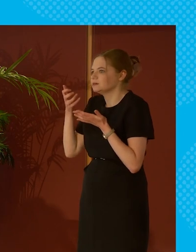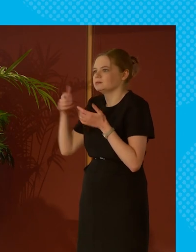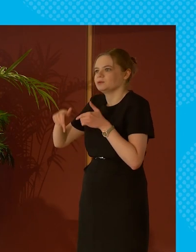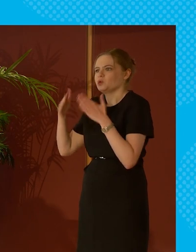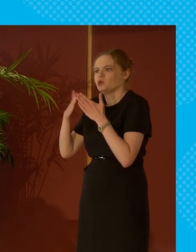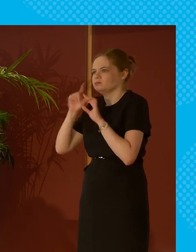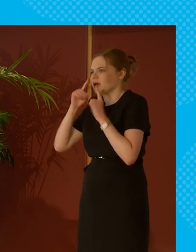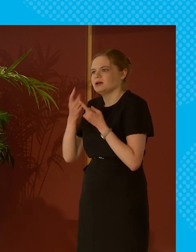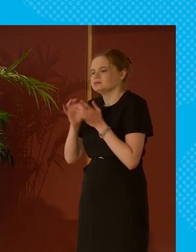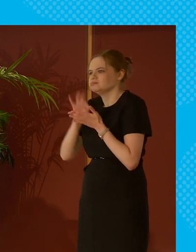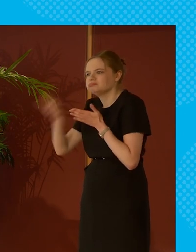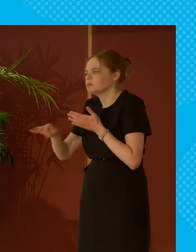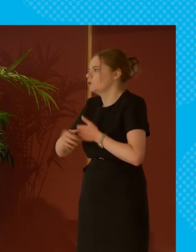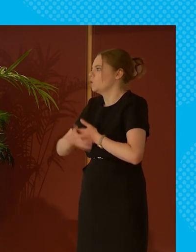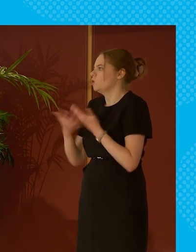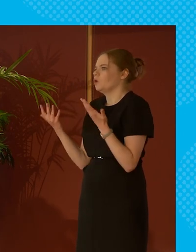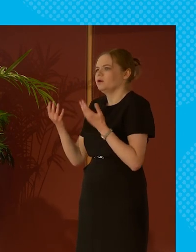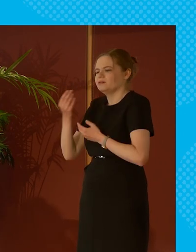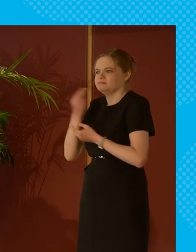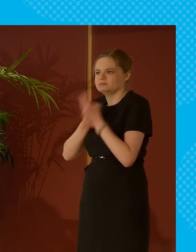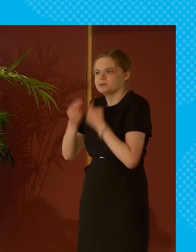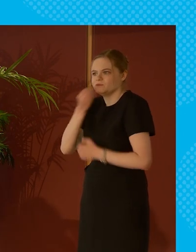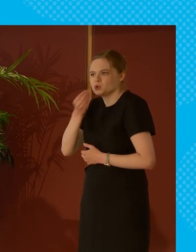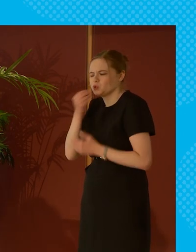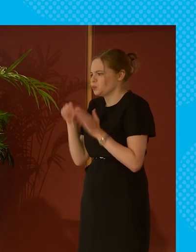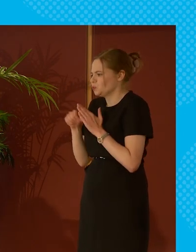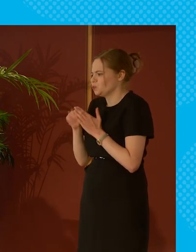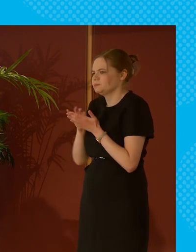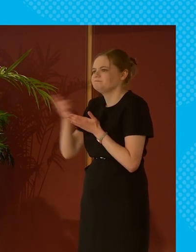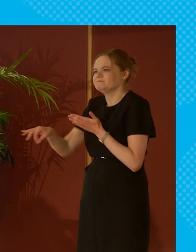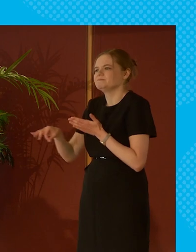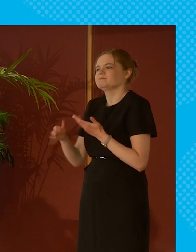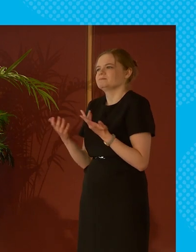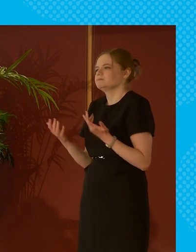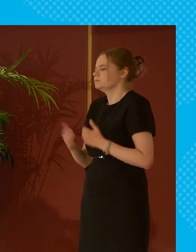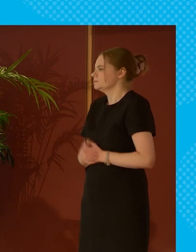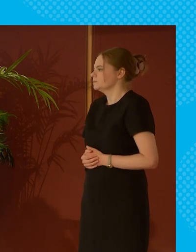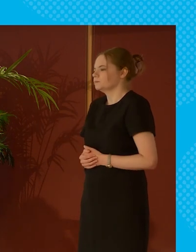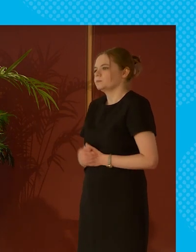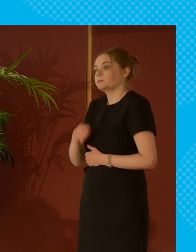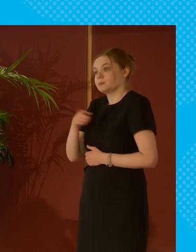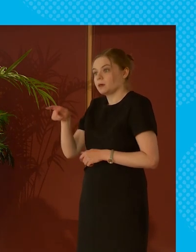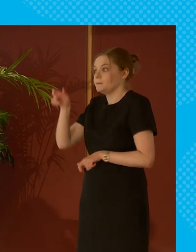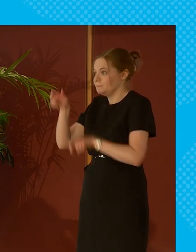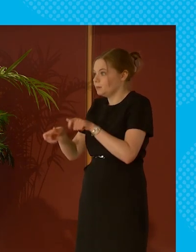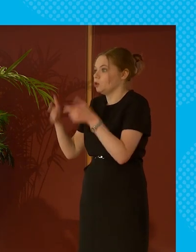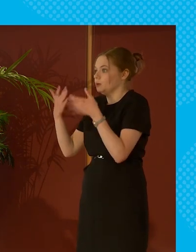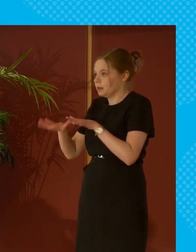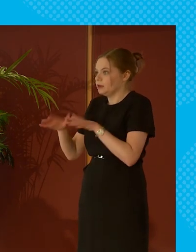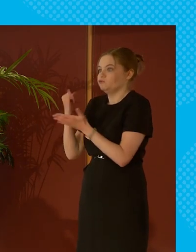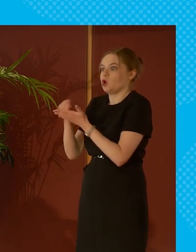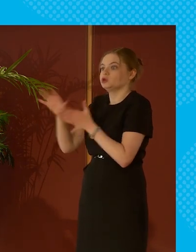their homes what they can afford to put on their table and this isn't as a result of people making certain